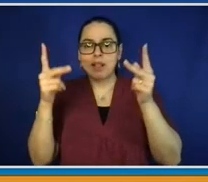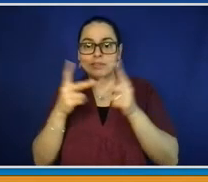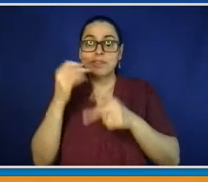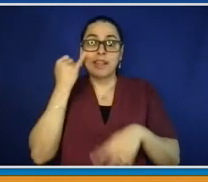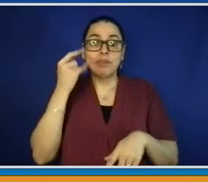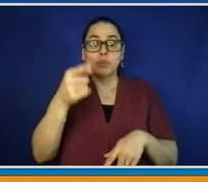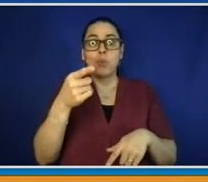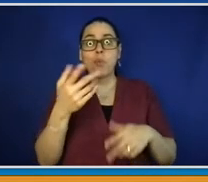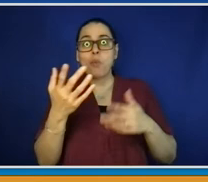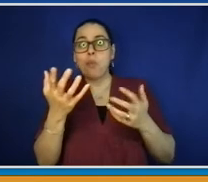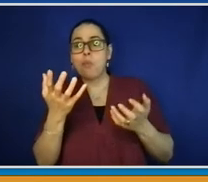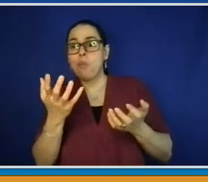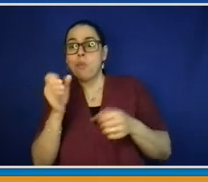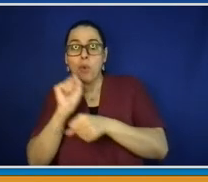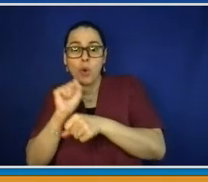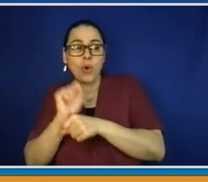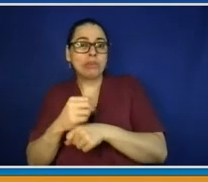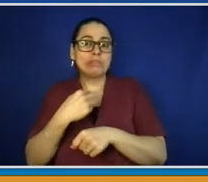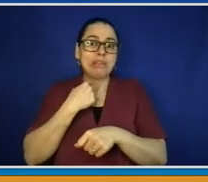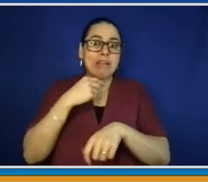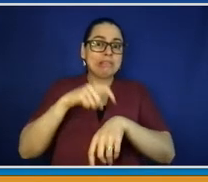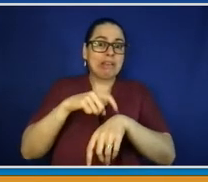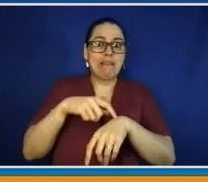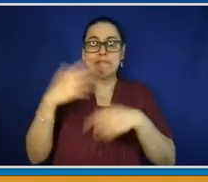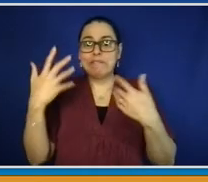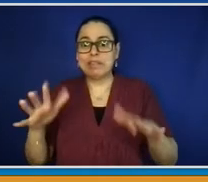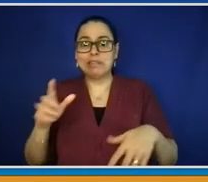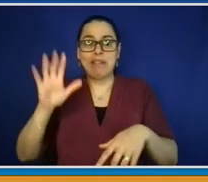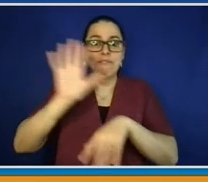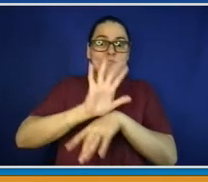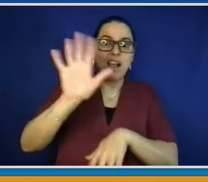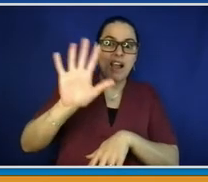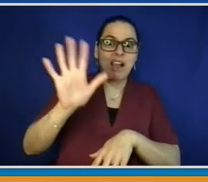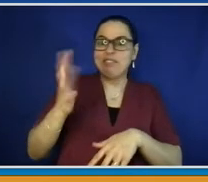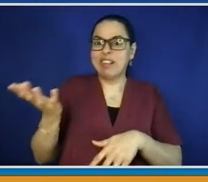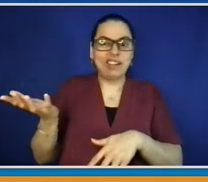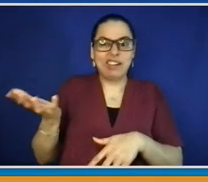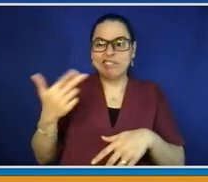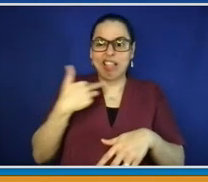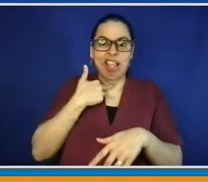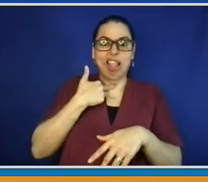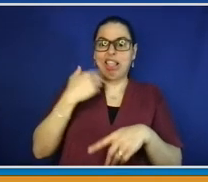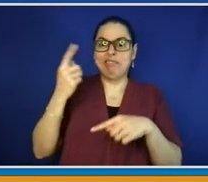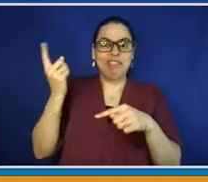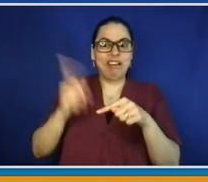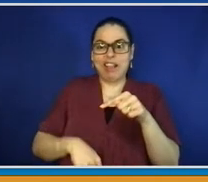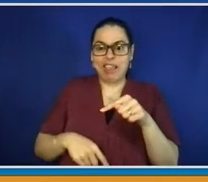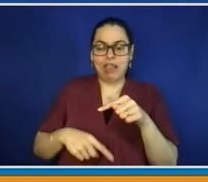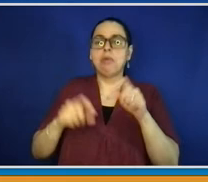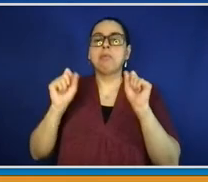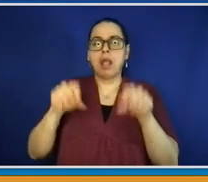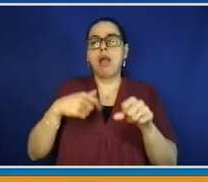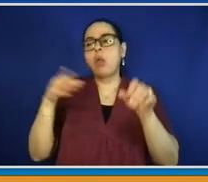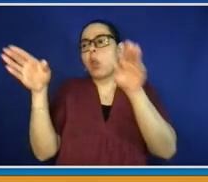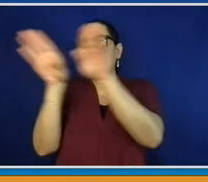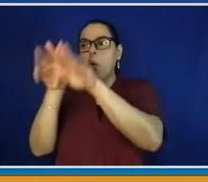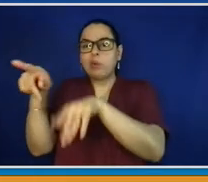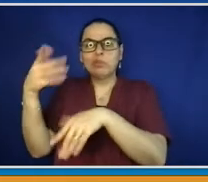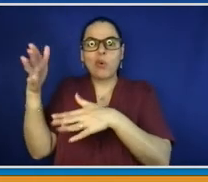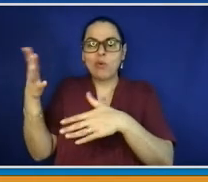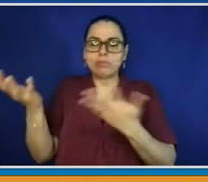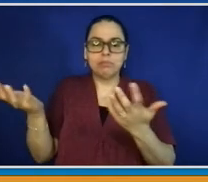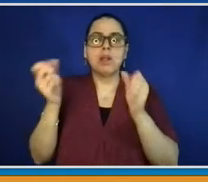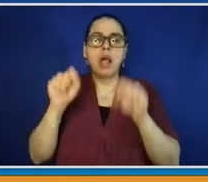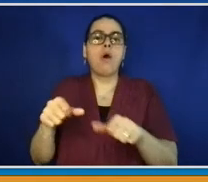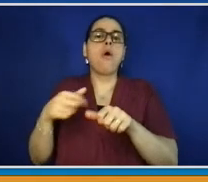represents an early start to the day, you can vote as early as 8 a.m. on Wednesday coming up and Friday coming up.